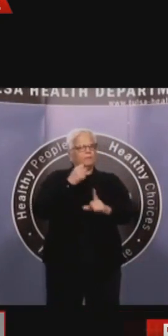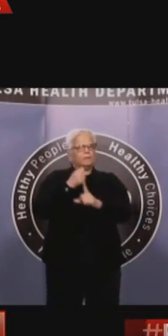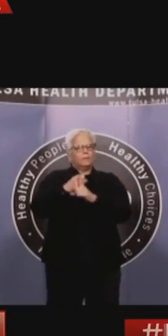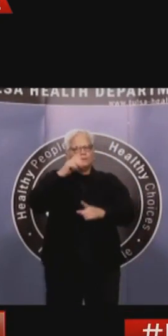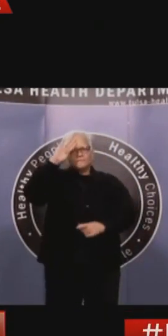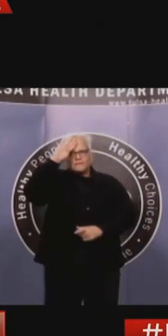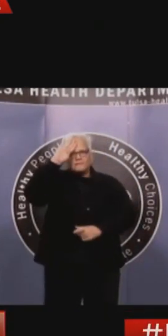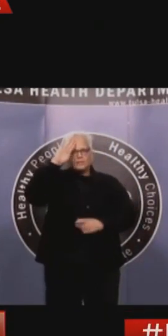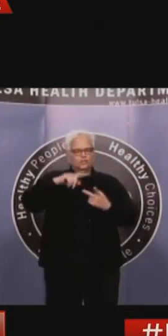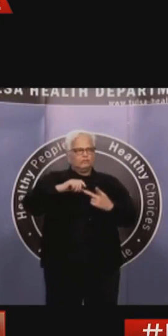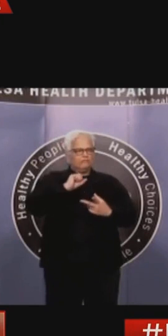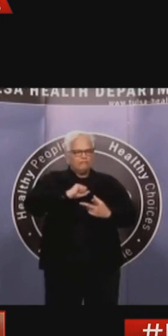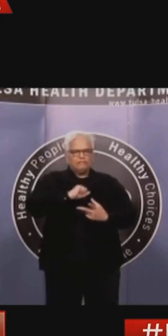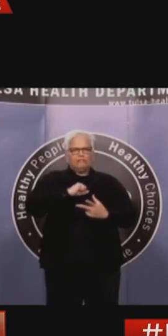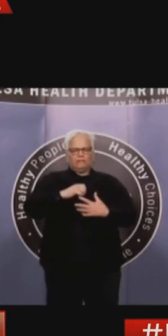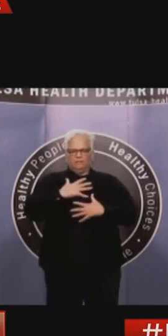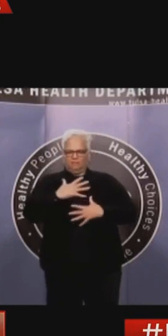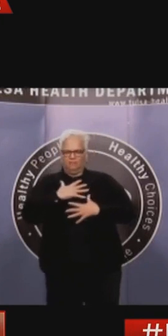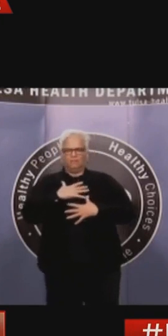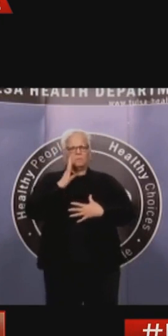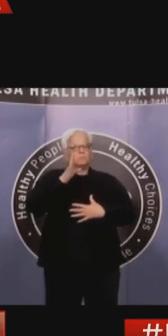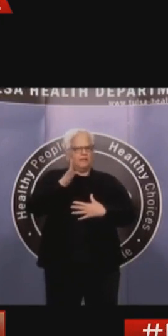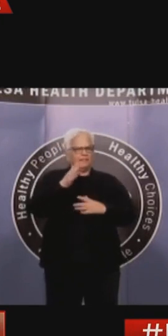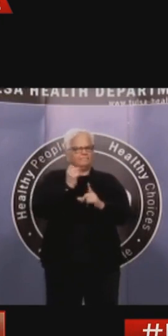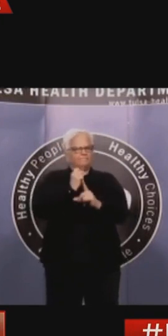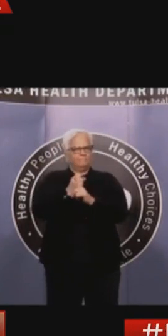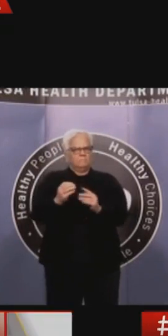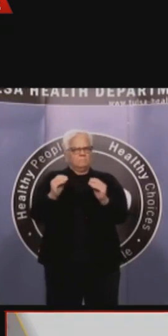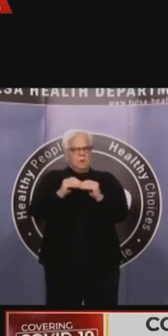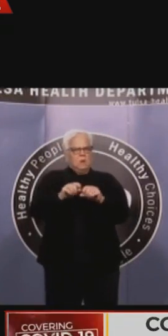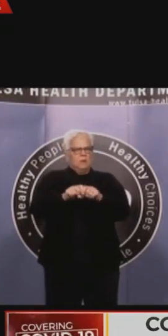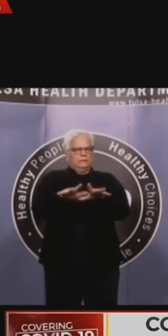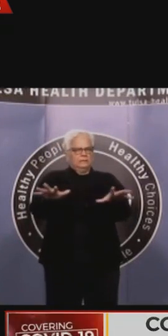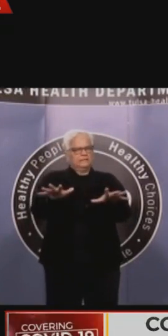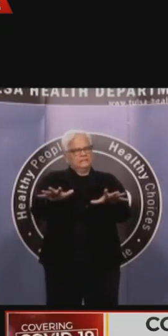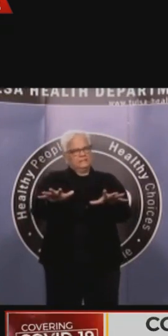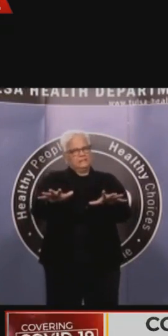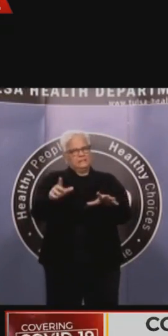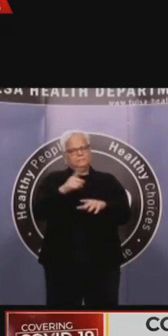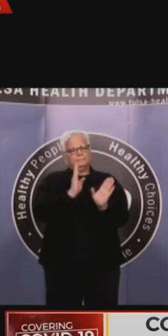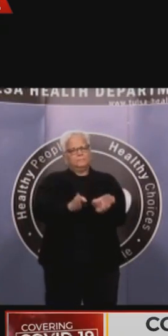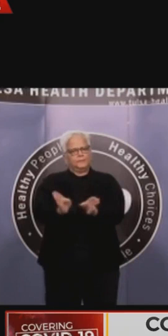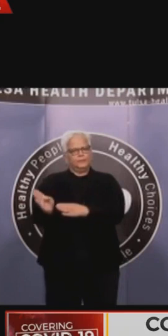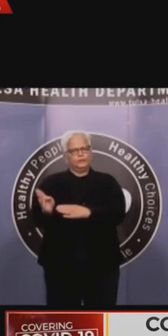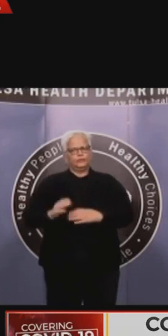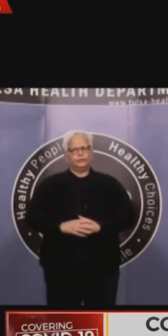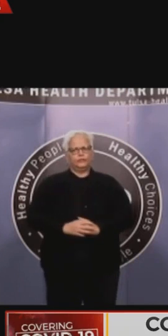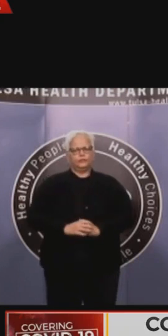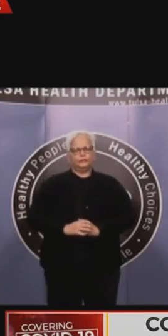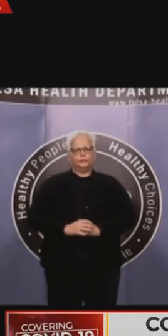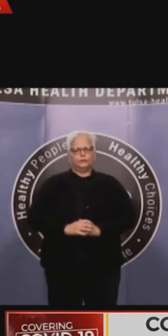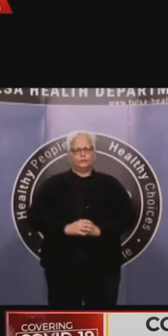department is sharing with us shows that while we could have a peak of contagion early next week, based on their